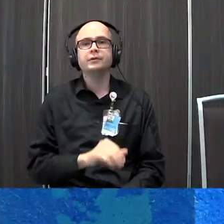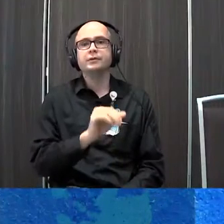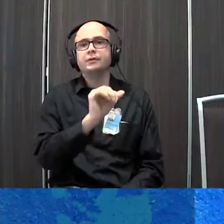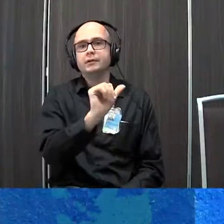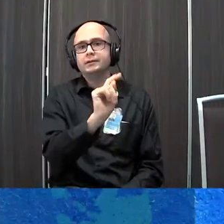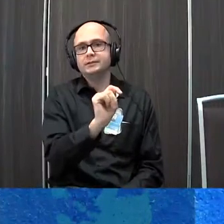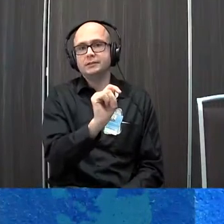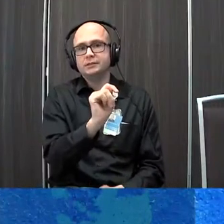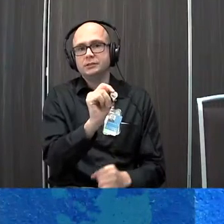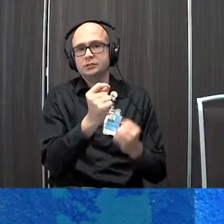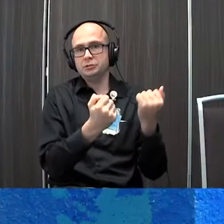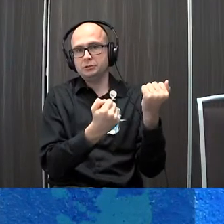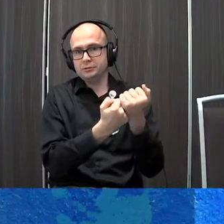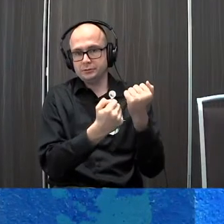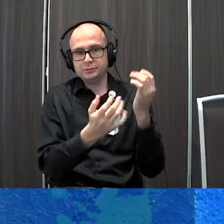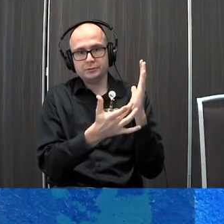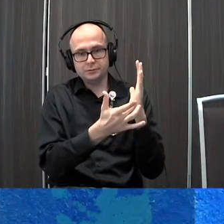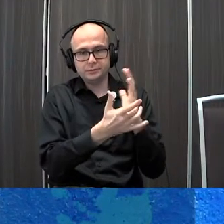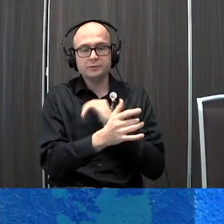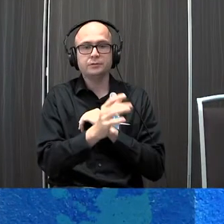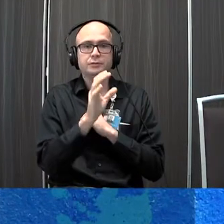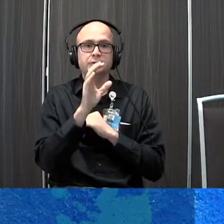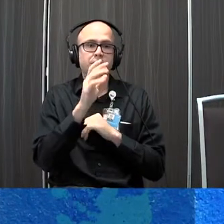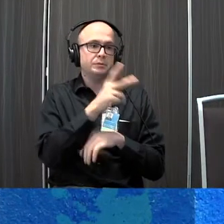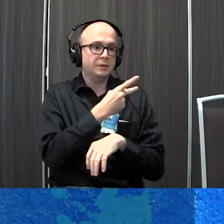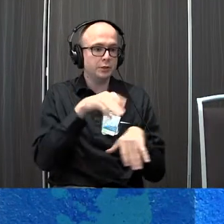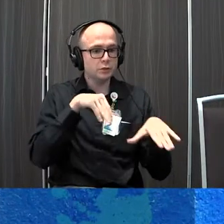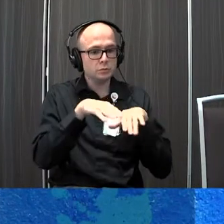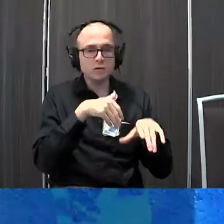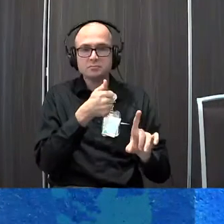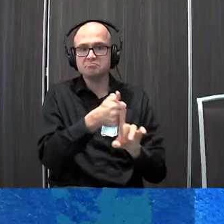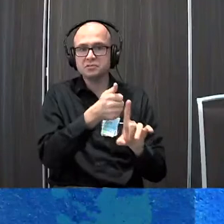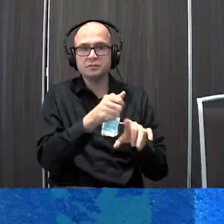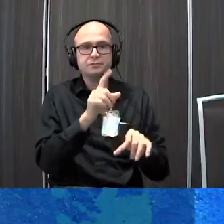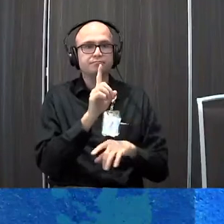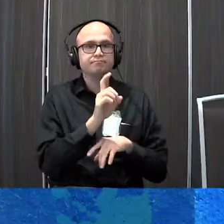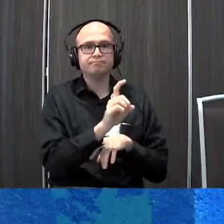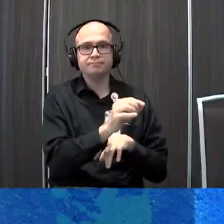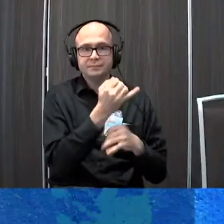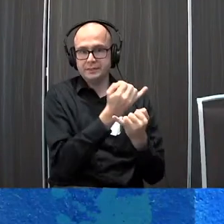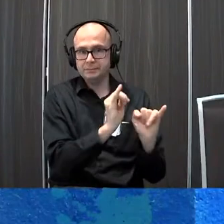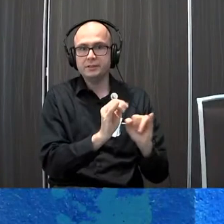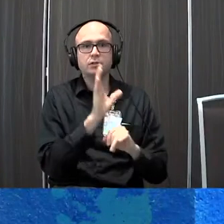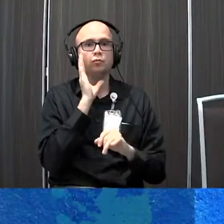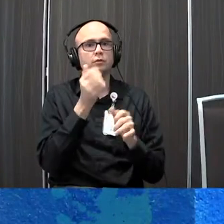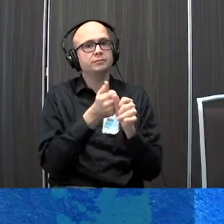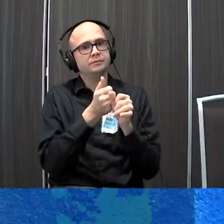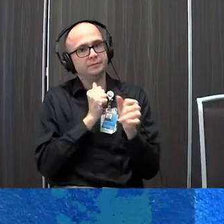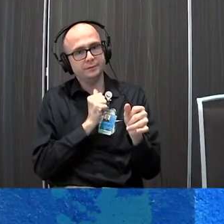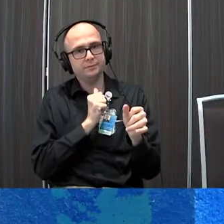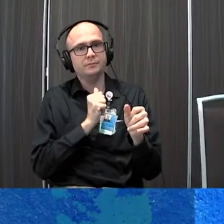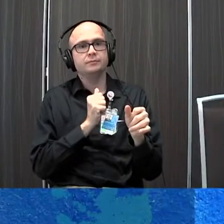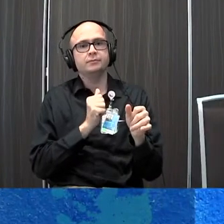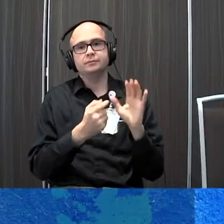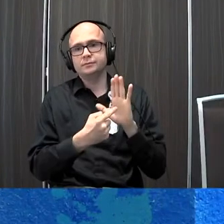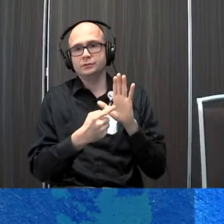equipment while a lot of times the patients will walk independently they do present with delayed development and motor skills they